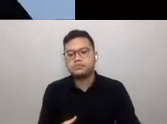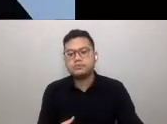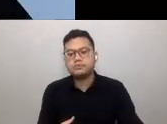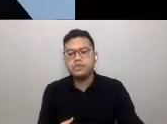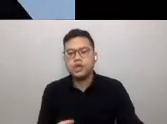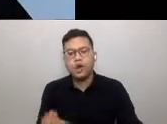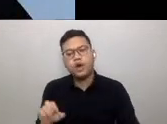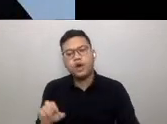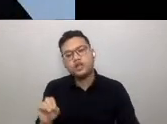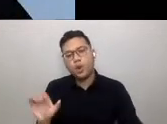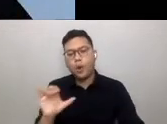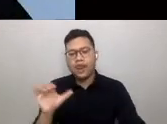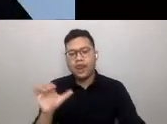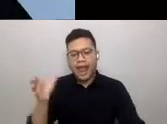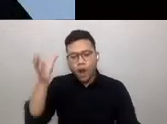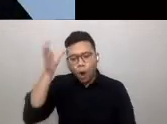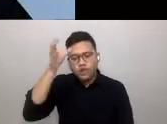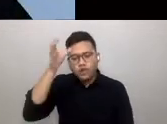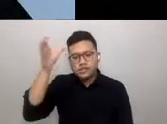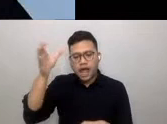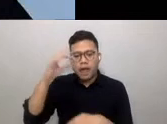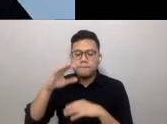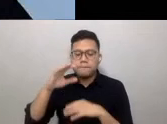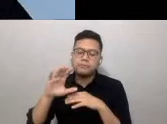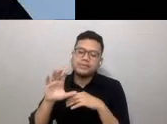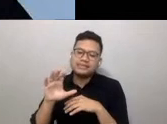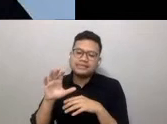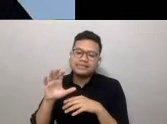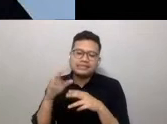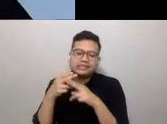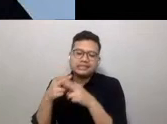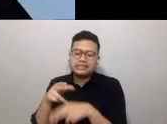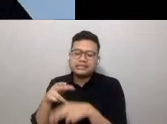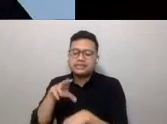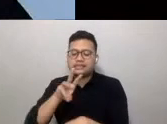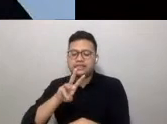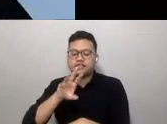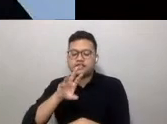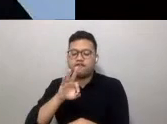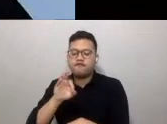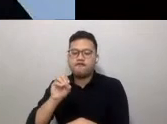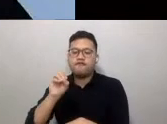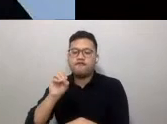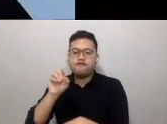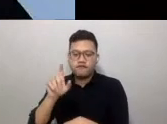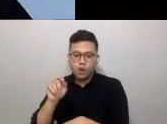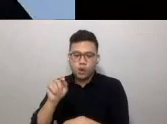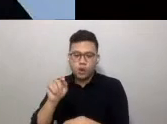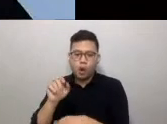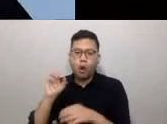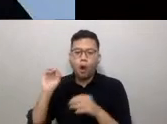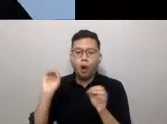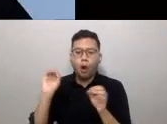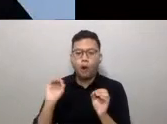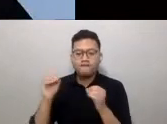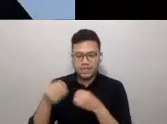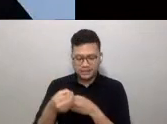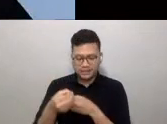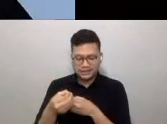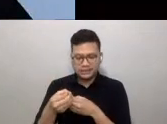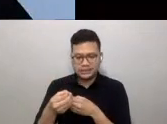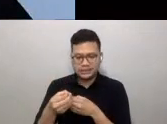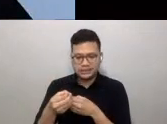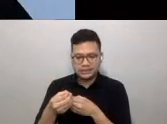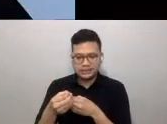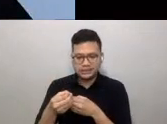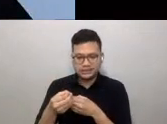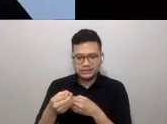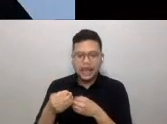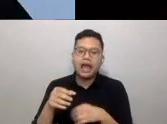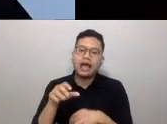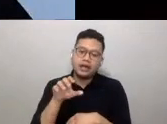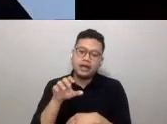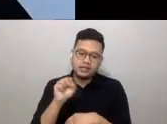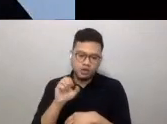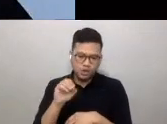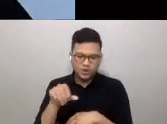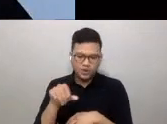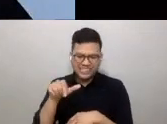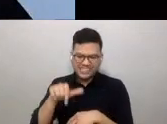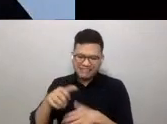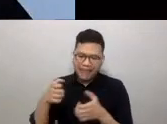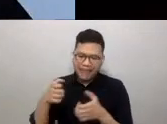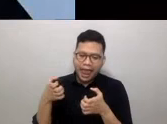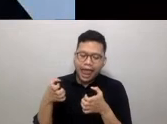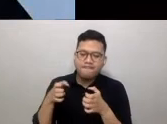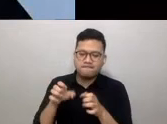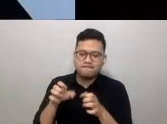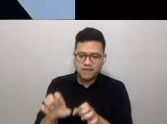office. The concept resembles a series of socially distancing circles that are etched into the floor as a conscientious effort